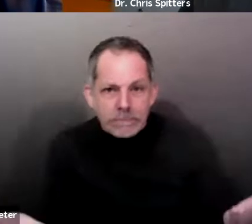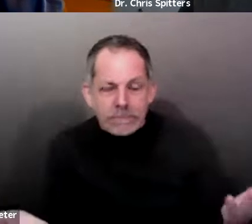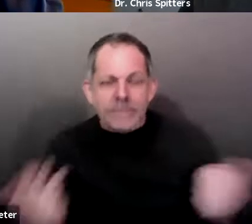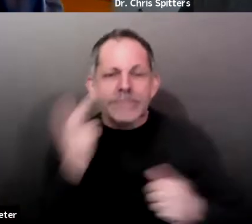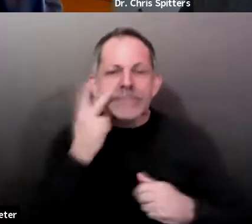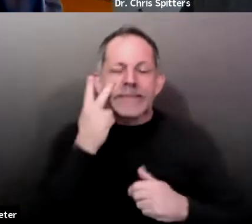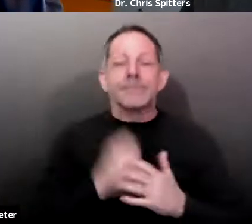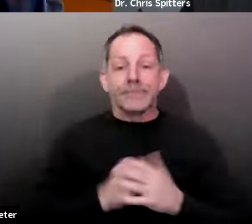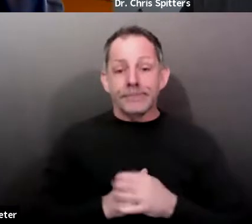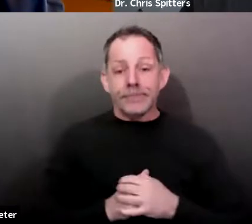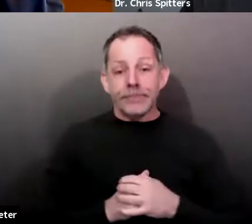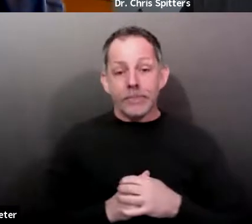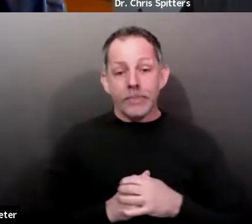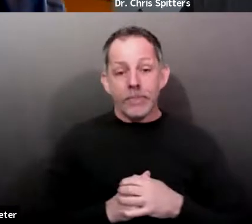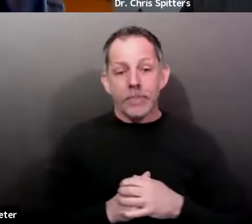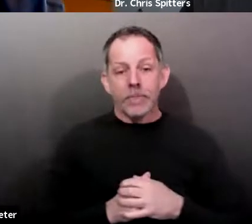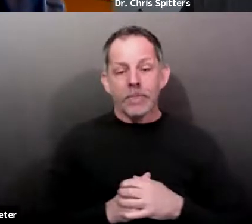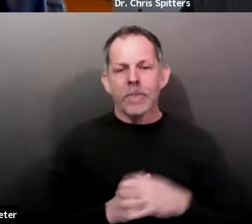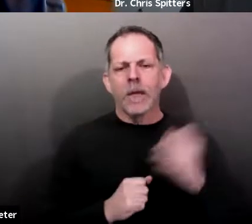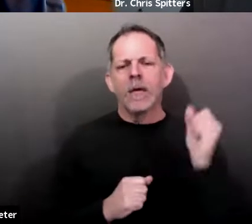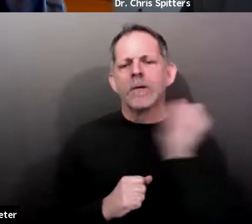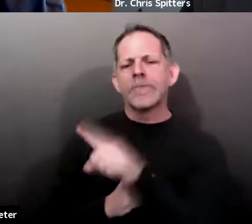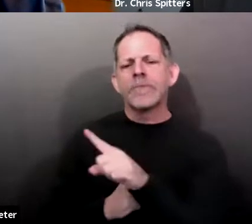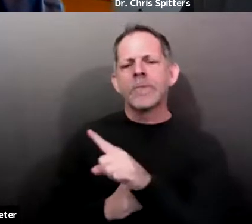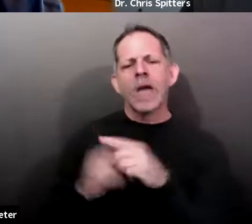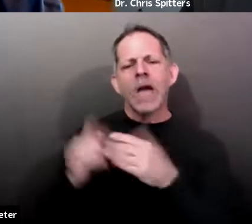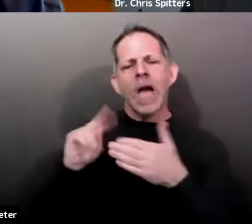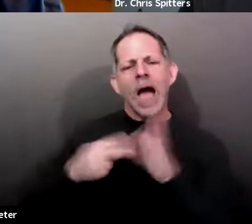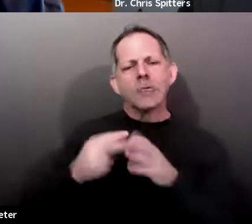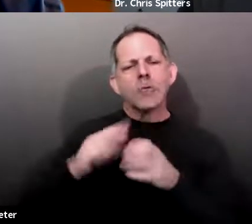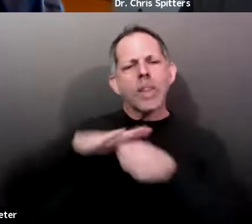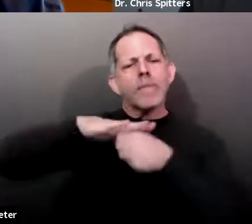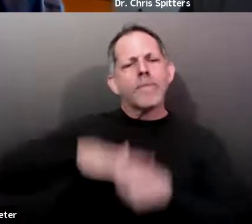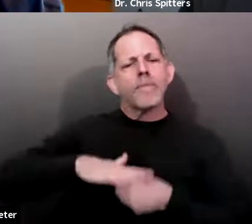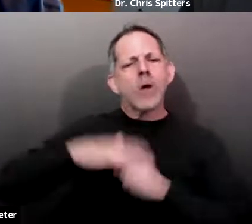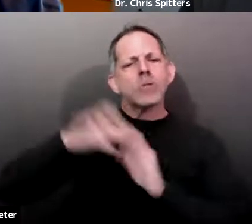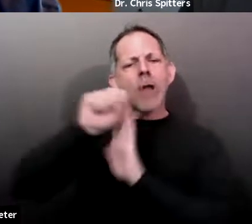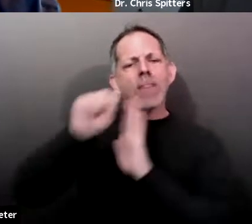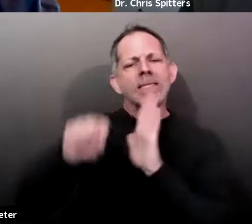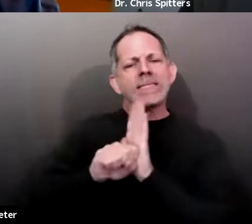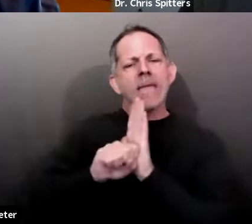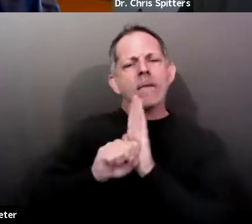doing with the continued pressure on the state to increase proportional vaccine allocations?